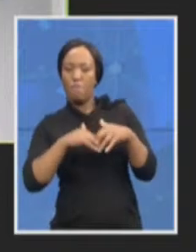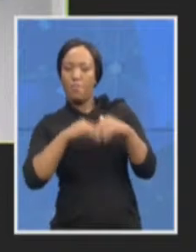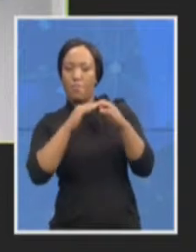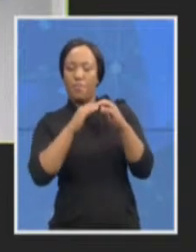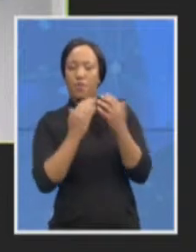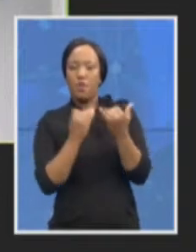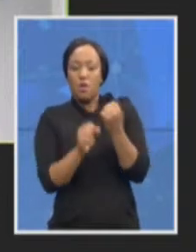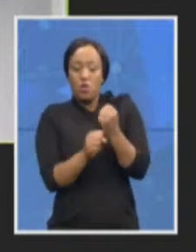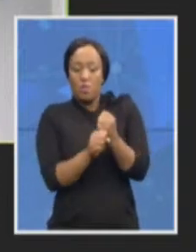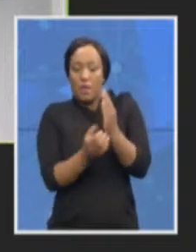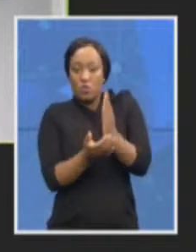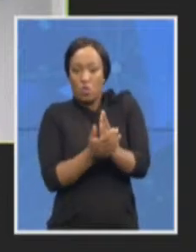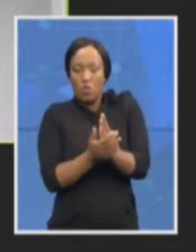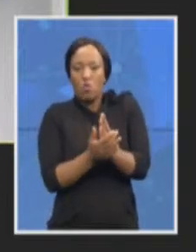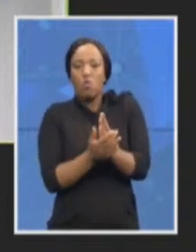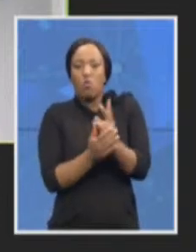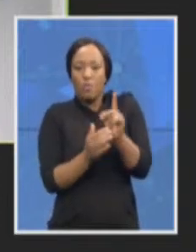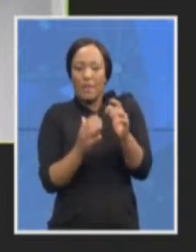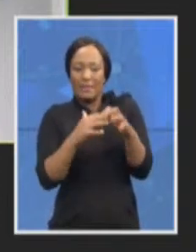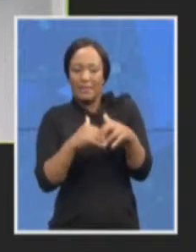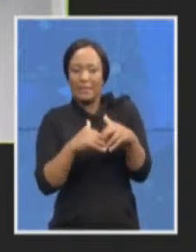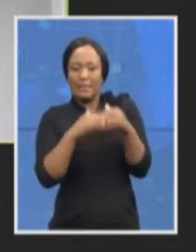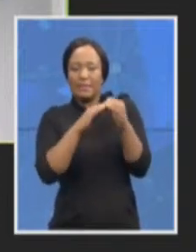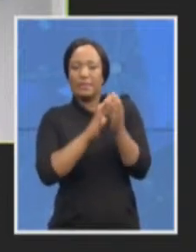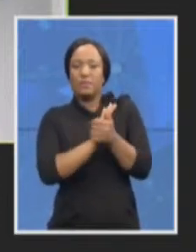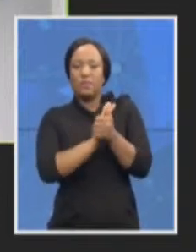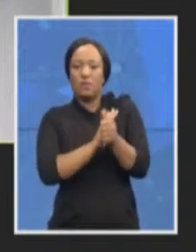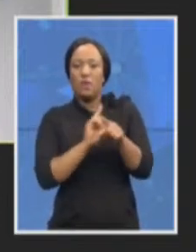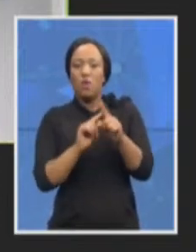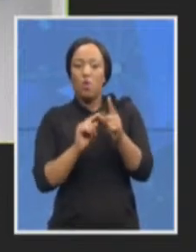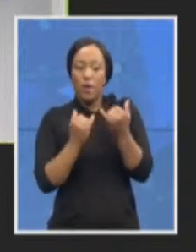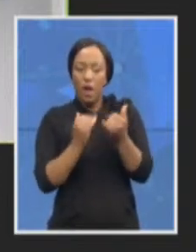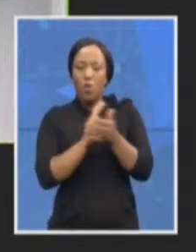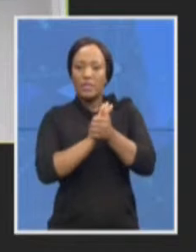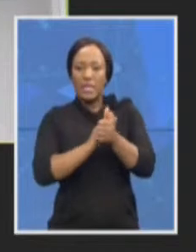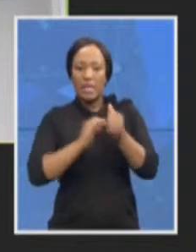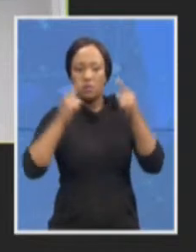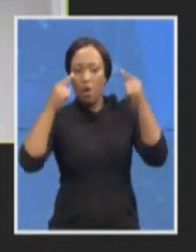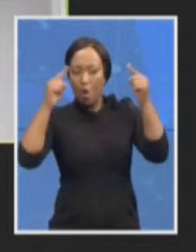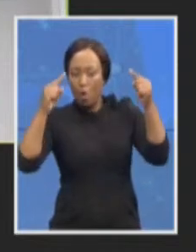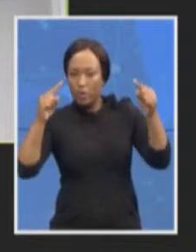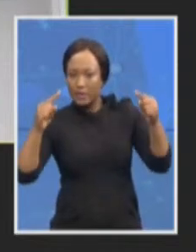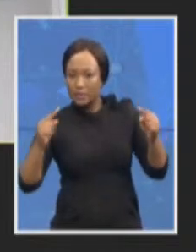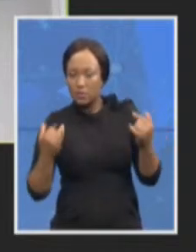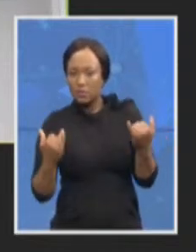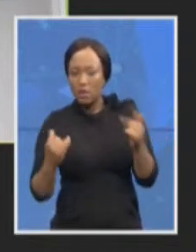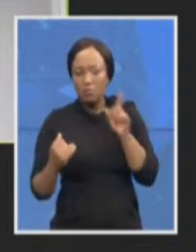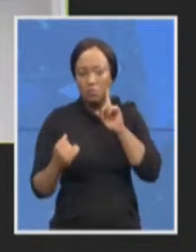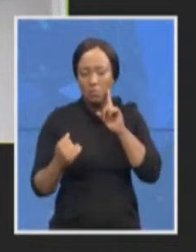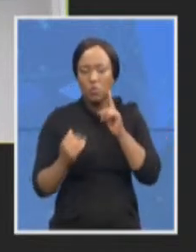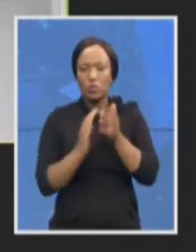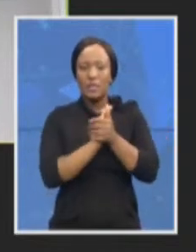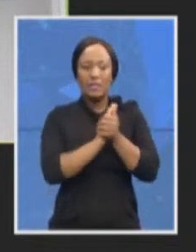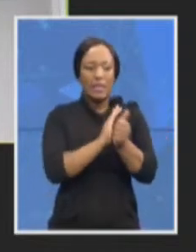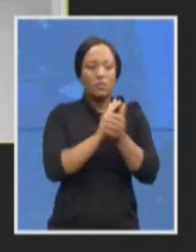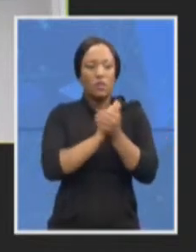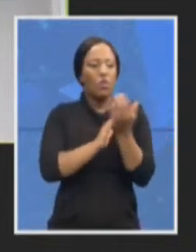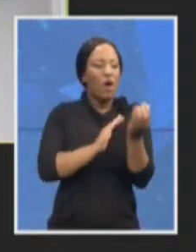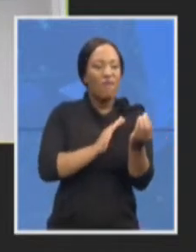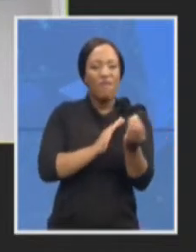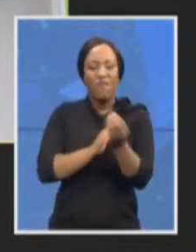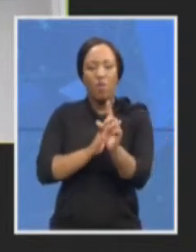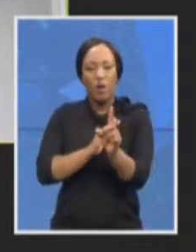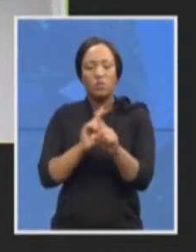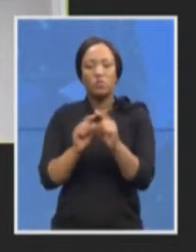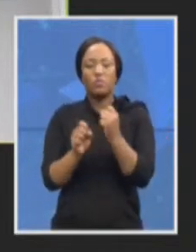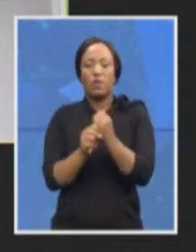the process of doing a skills audit in this particular field to properly understand what the skills levels are and then to